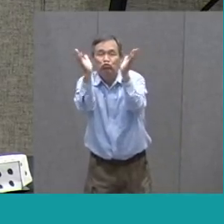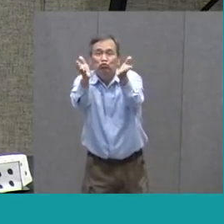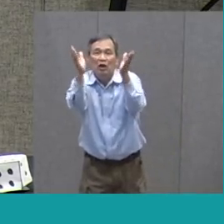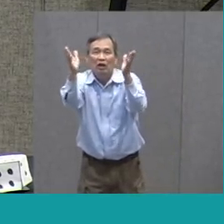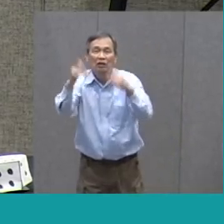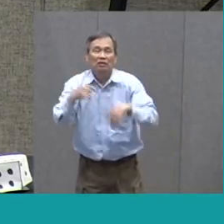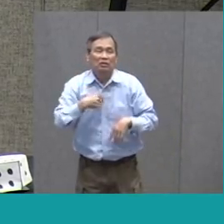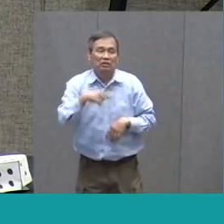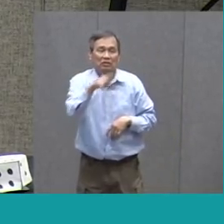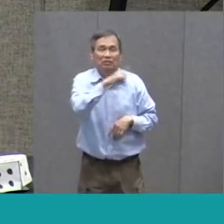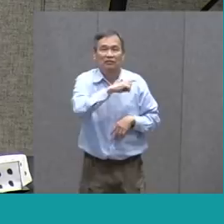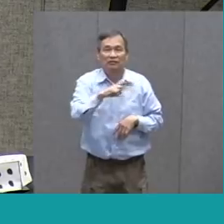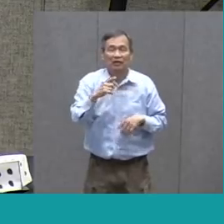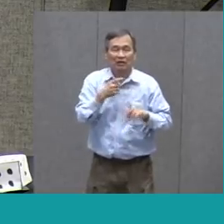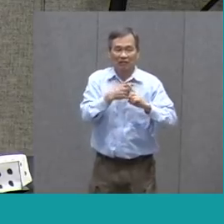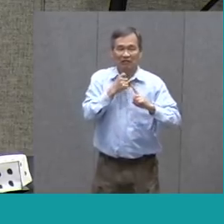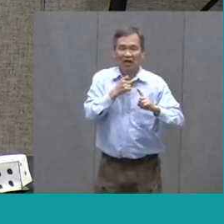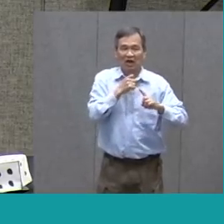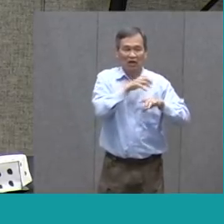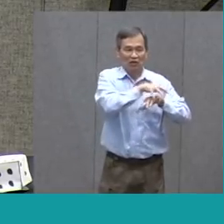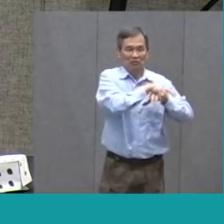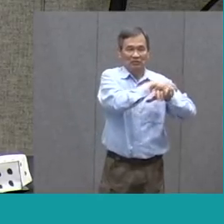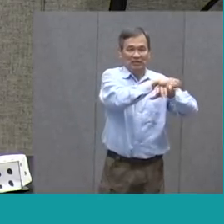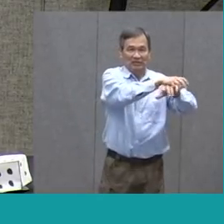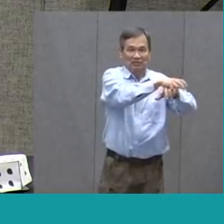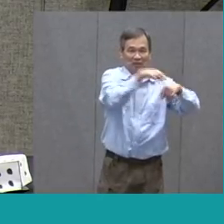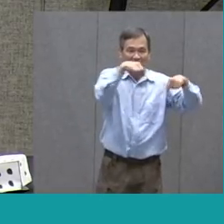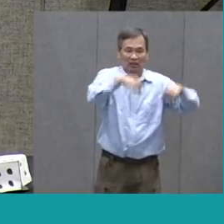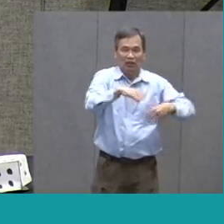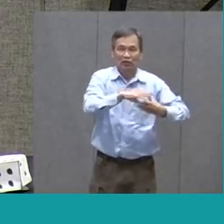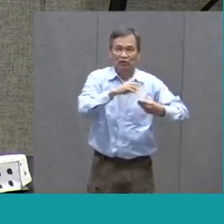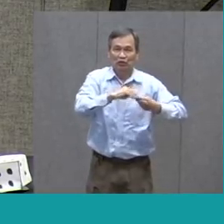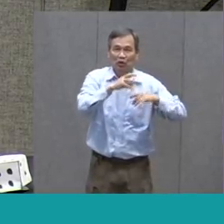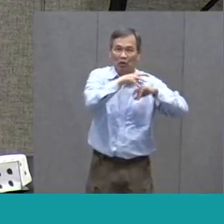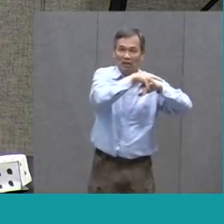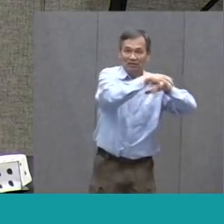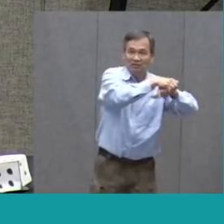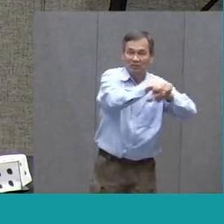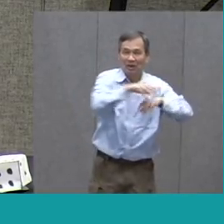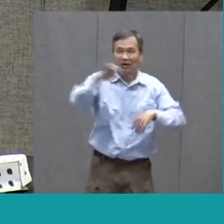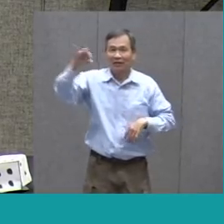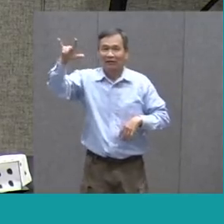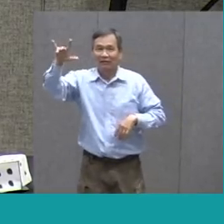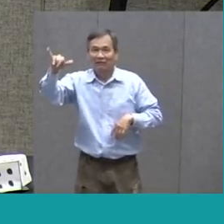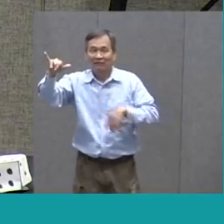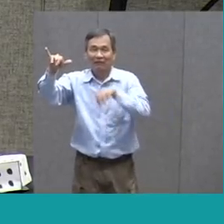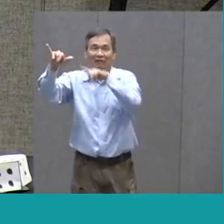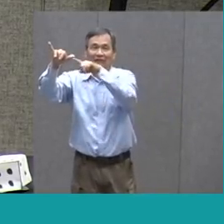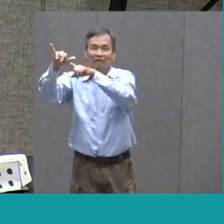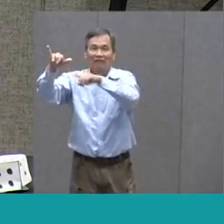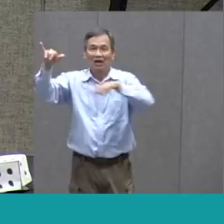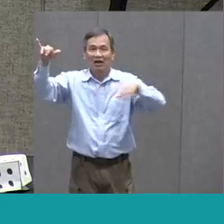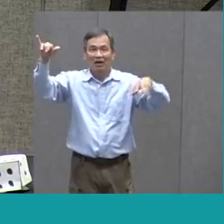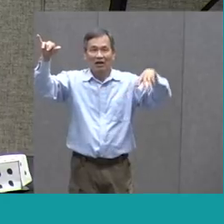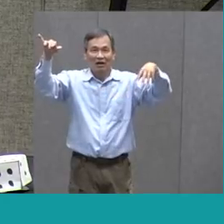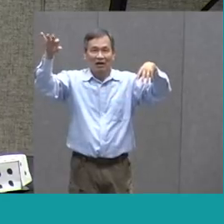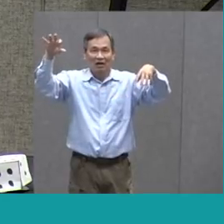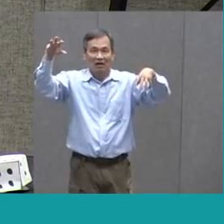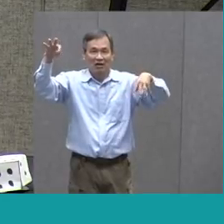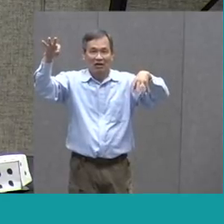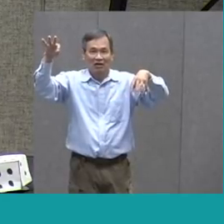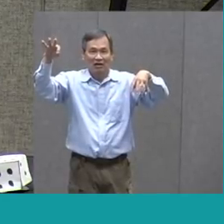take a lesson from this tale Of the spider and the fly